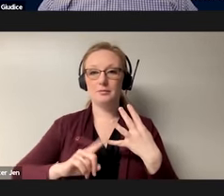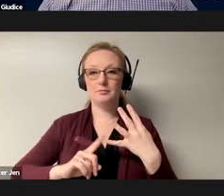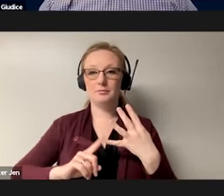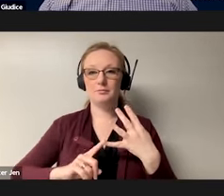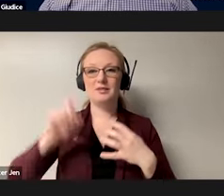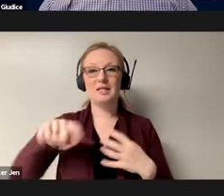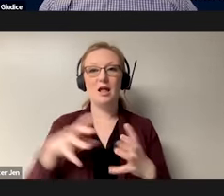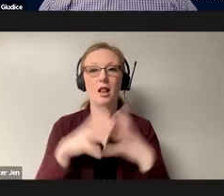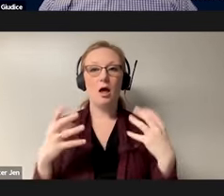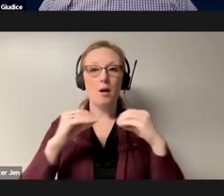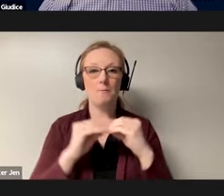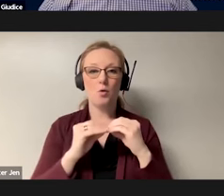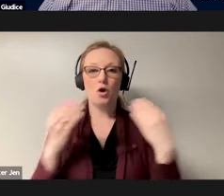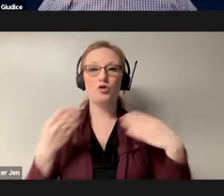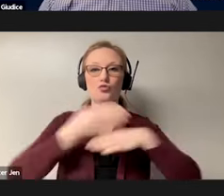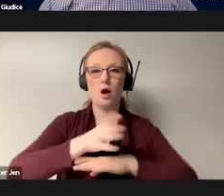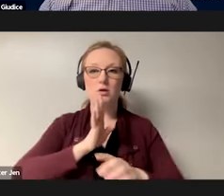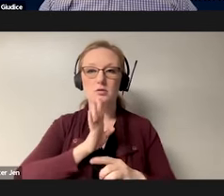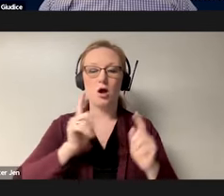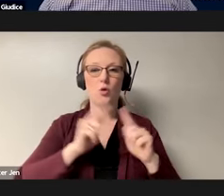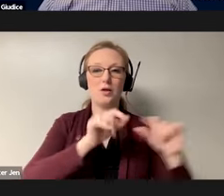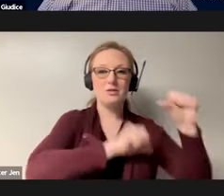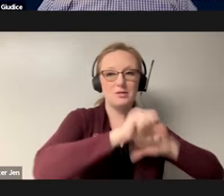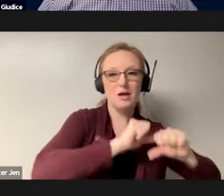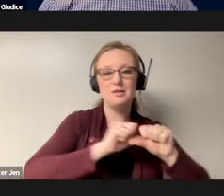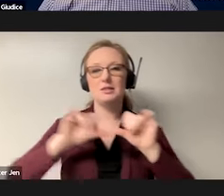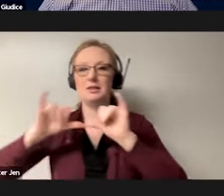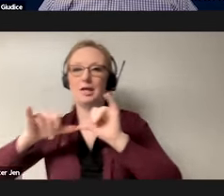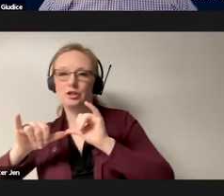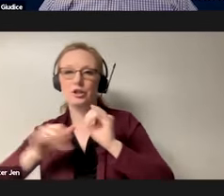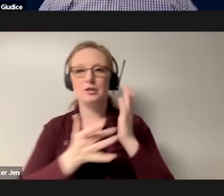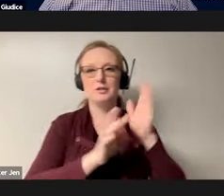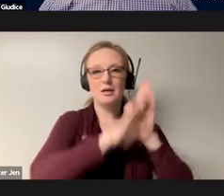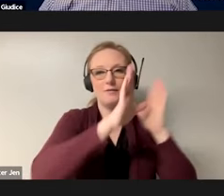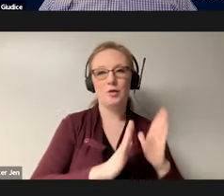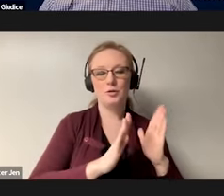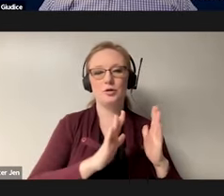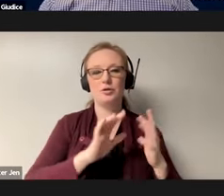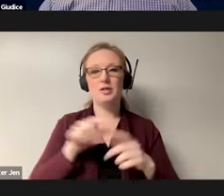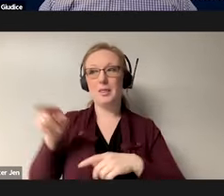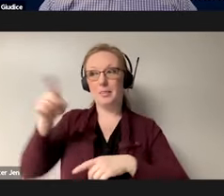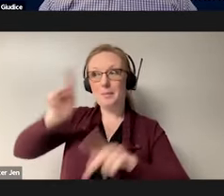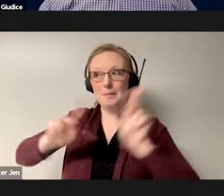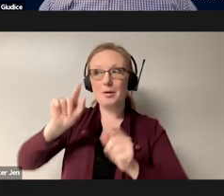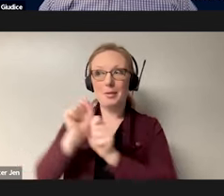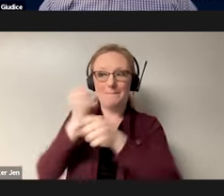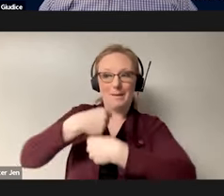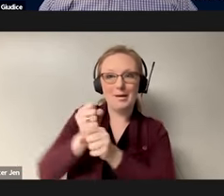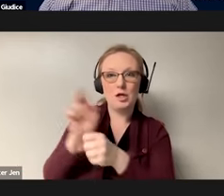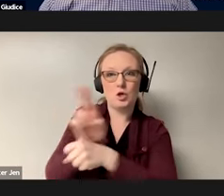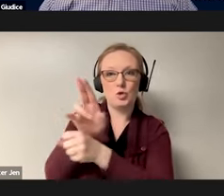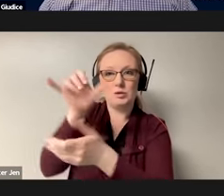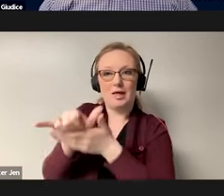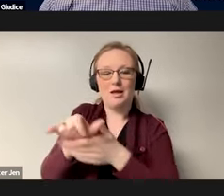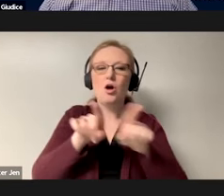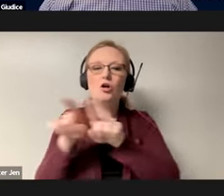lot more crosstalk between scientists and engineers and tech developers, the people that are making and using visualizations, and the end users